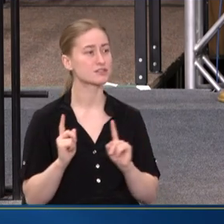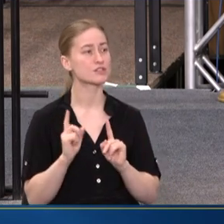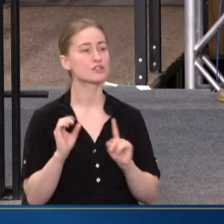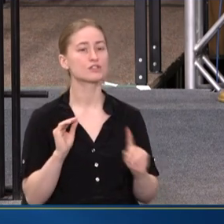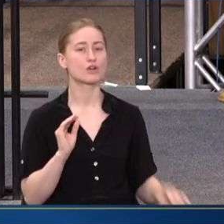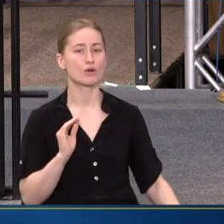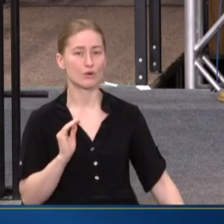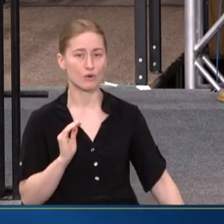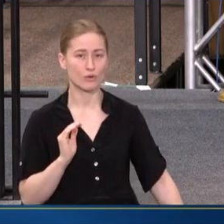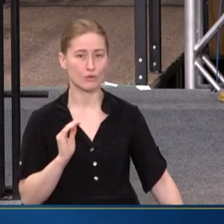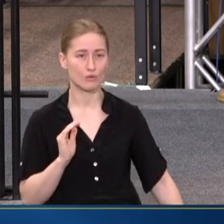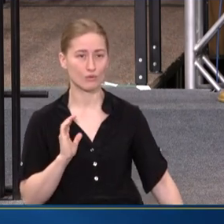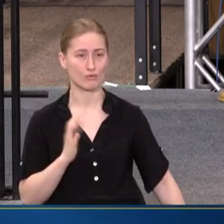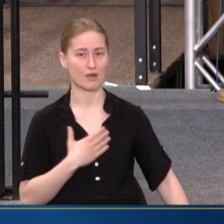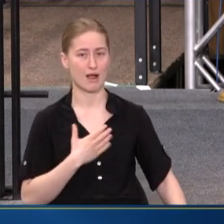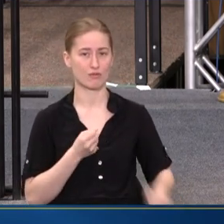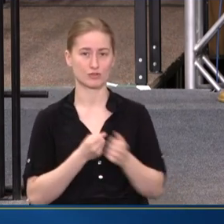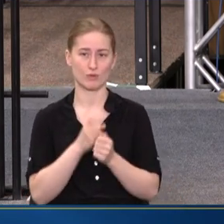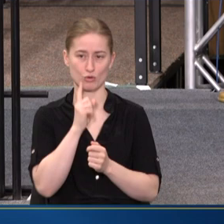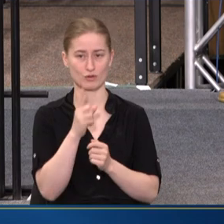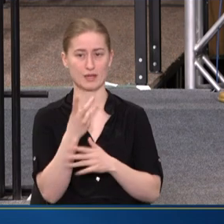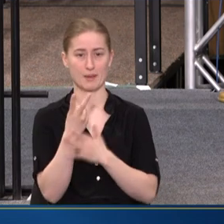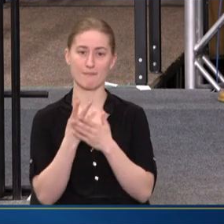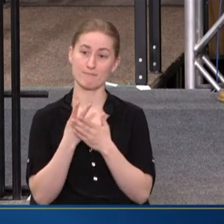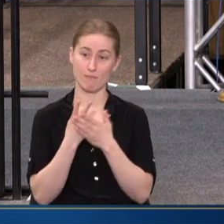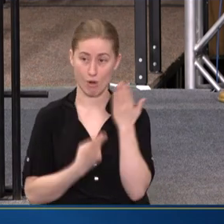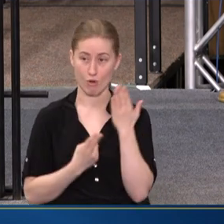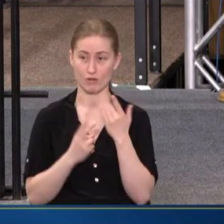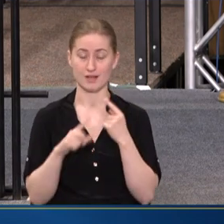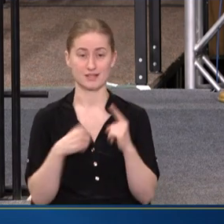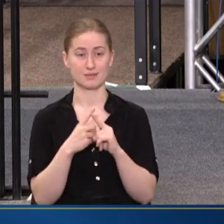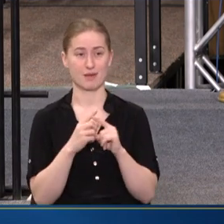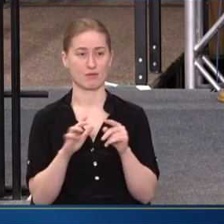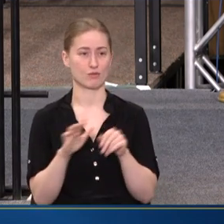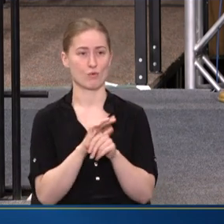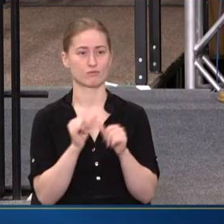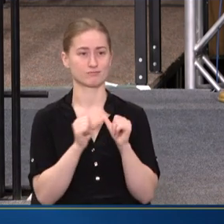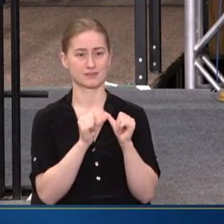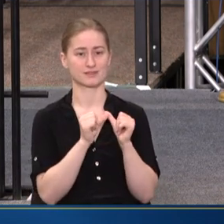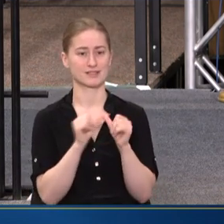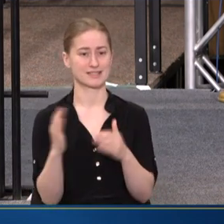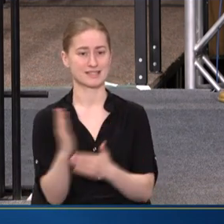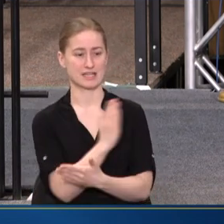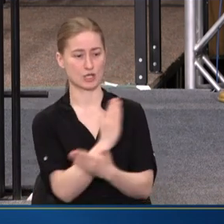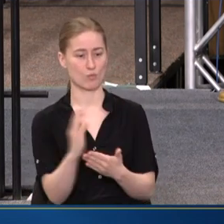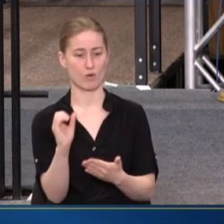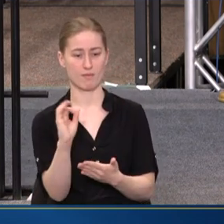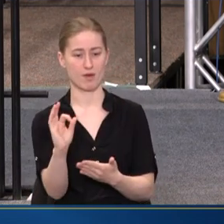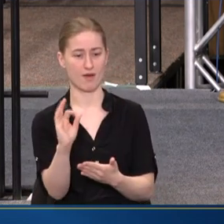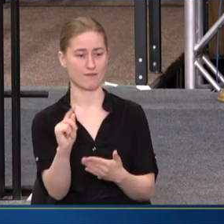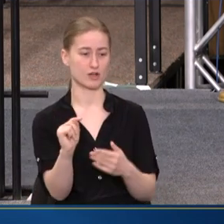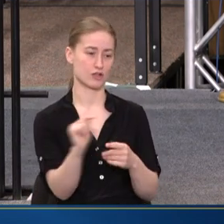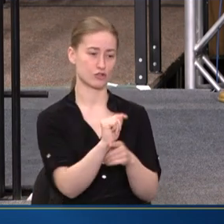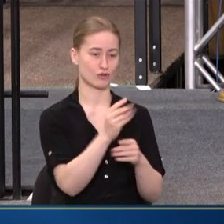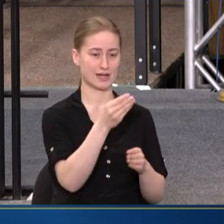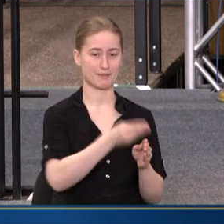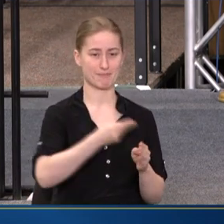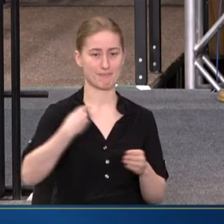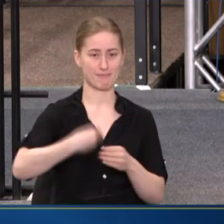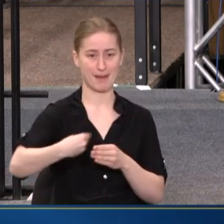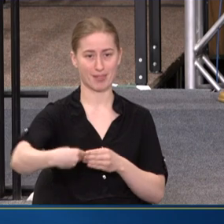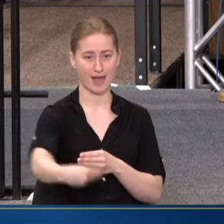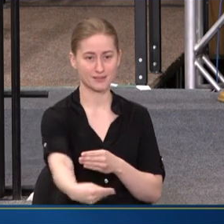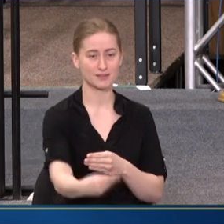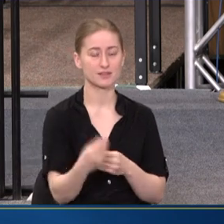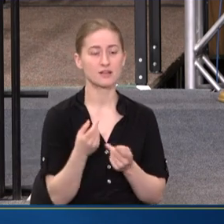OUR SUPPORT IS ABOUT BOTH AND ABOUT THAT WHOLE CONTINUUM OF THE TRAINING PIPELINE. WE